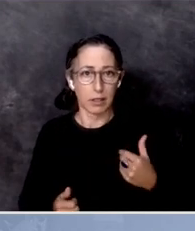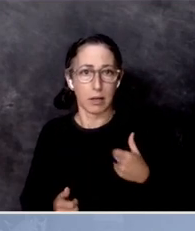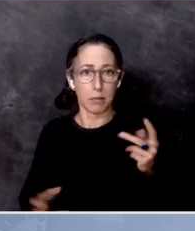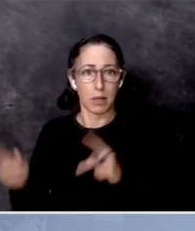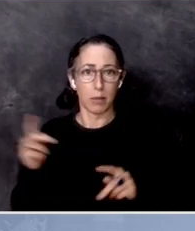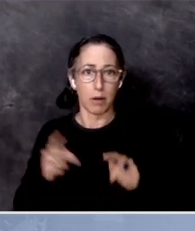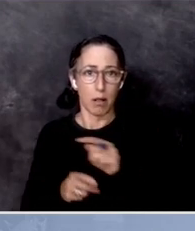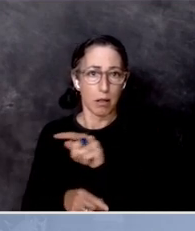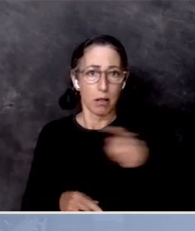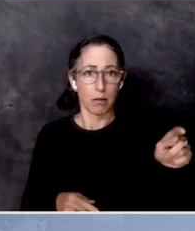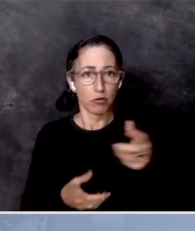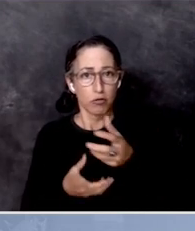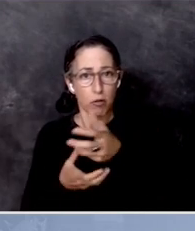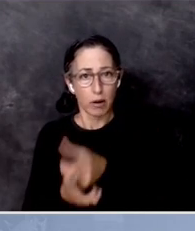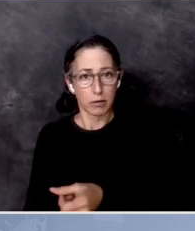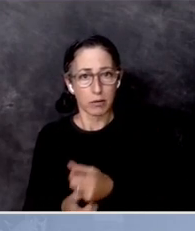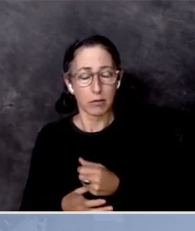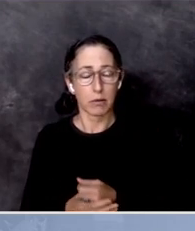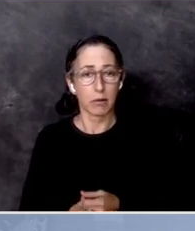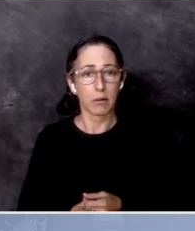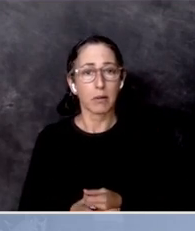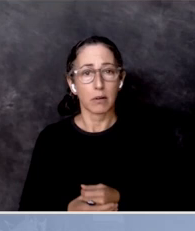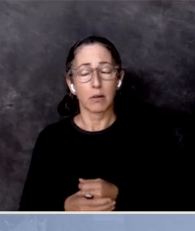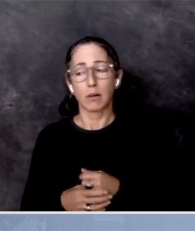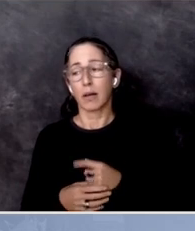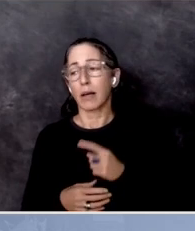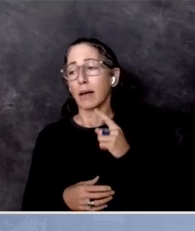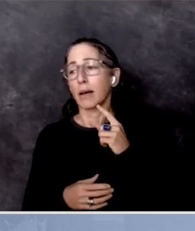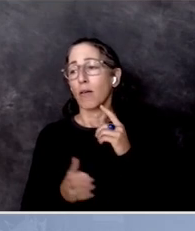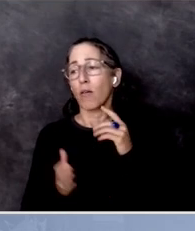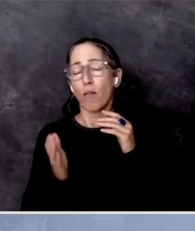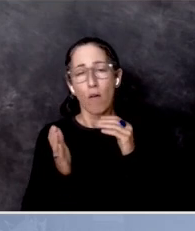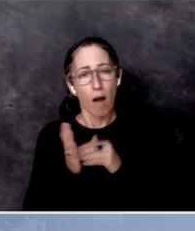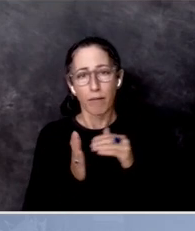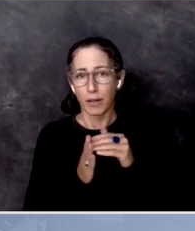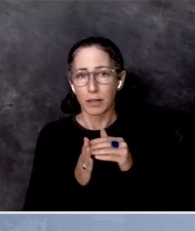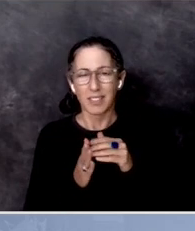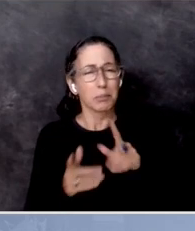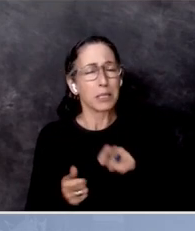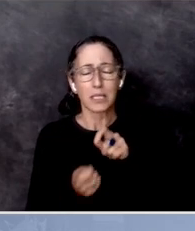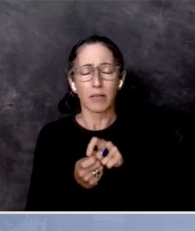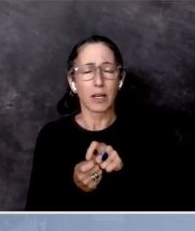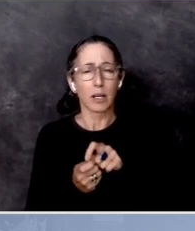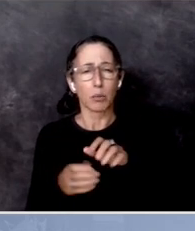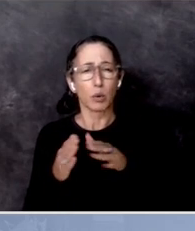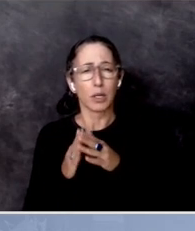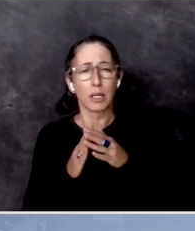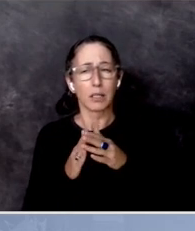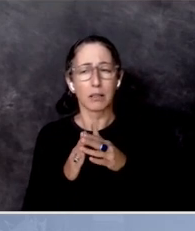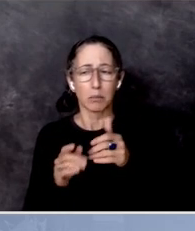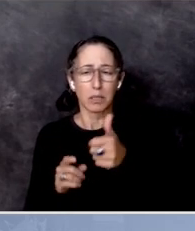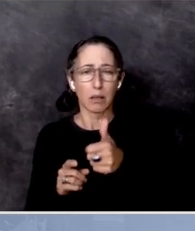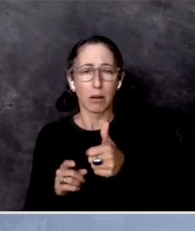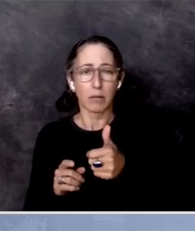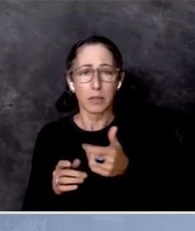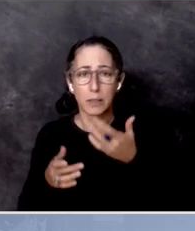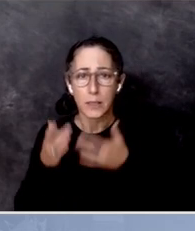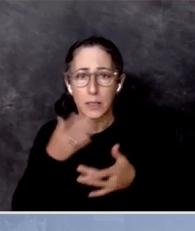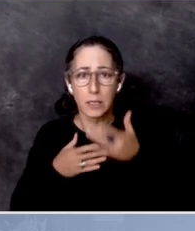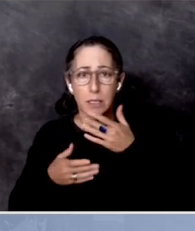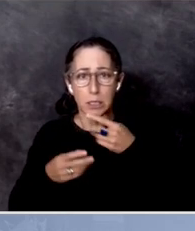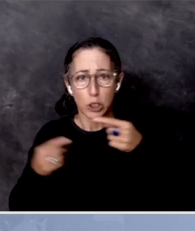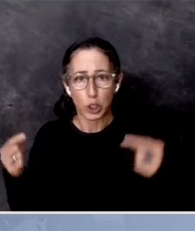You know, I think so often, particularly in communities where we're hurting, that